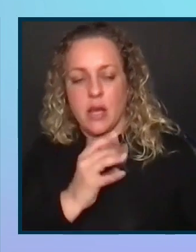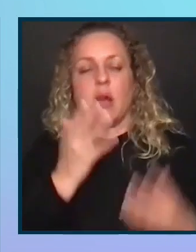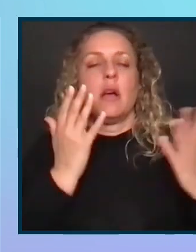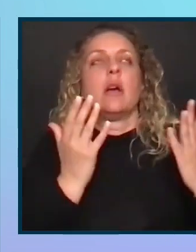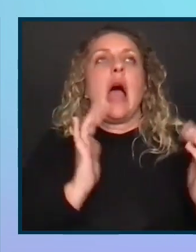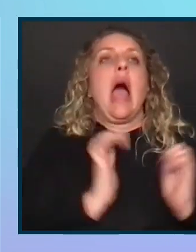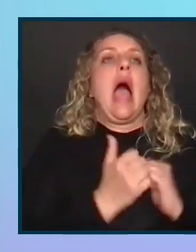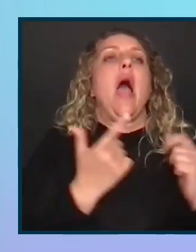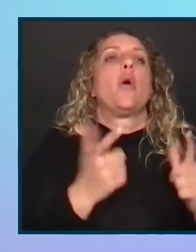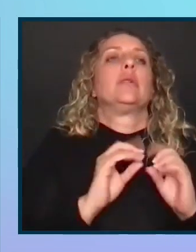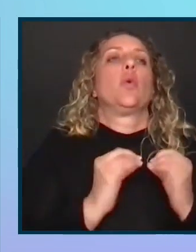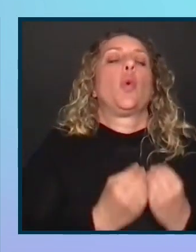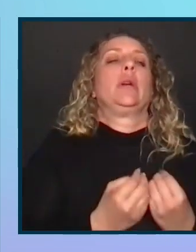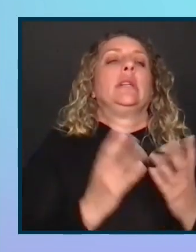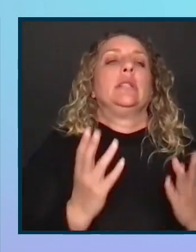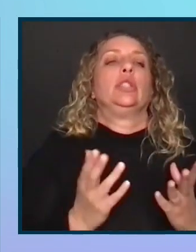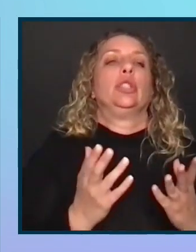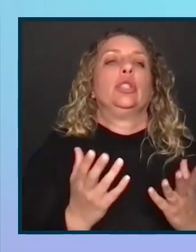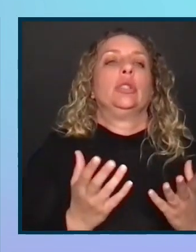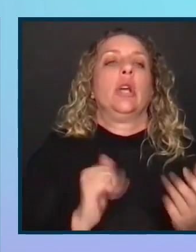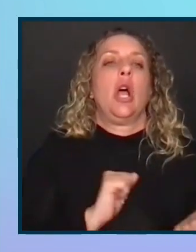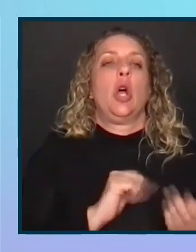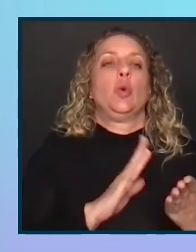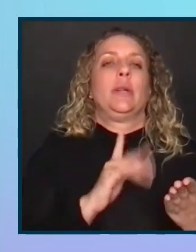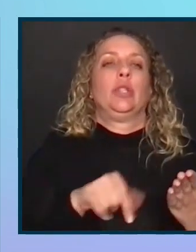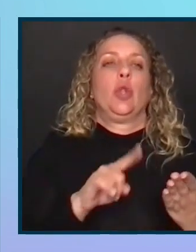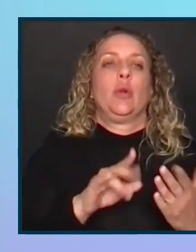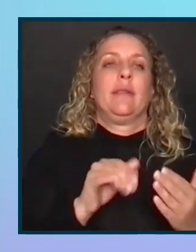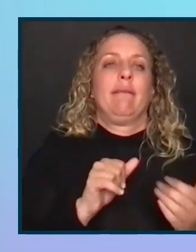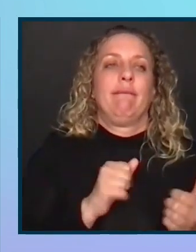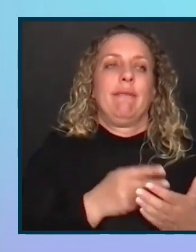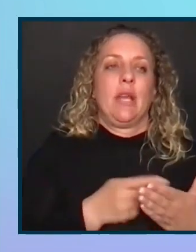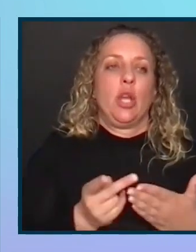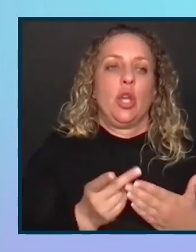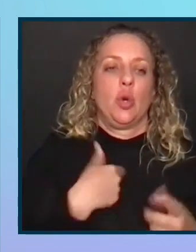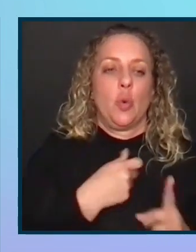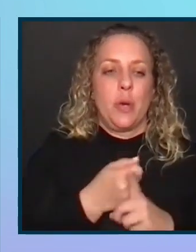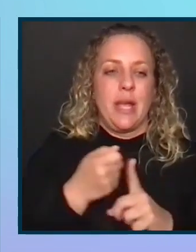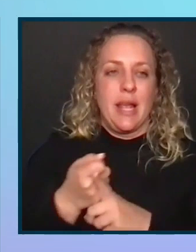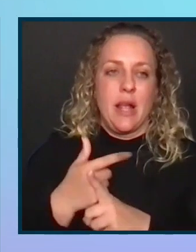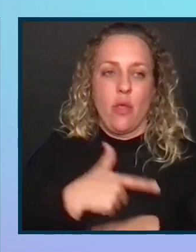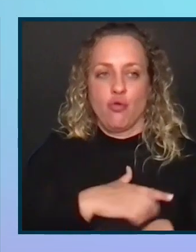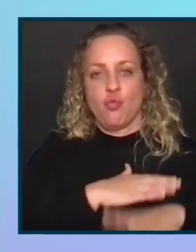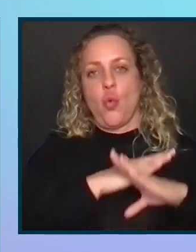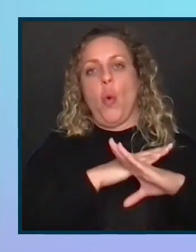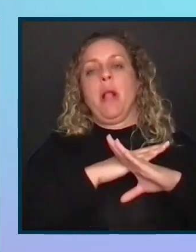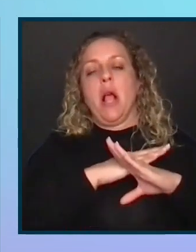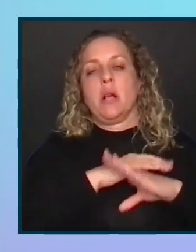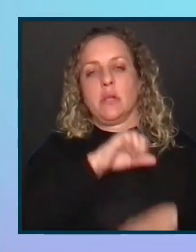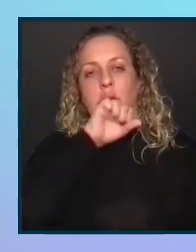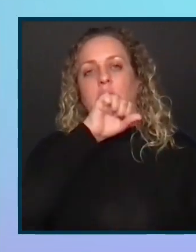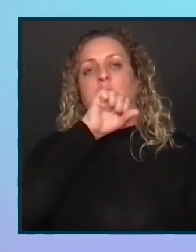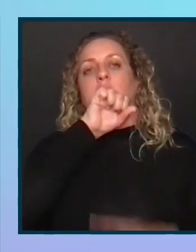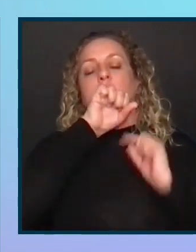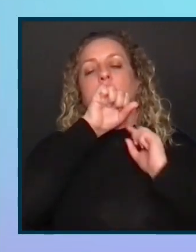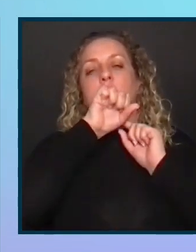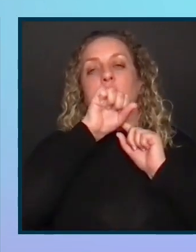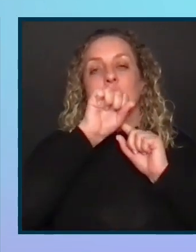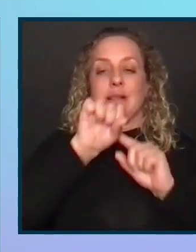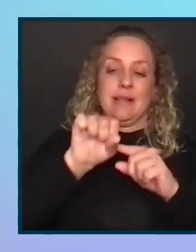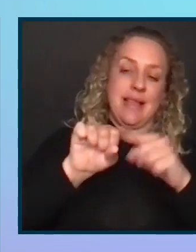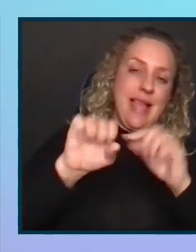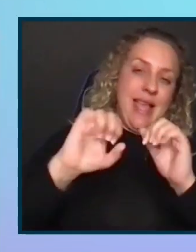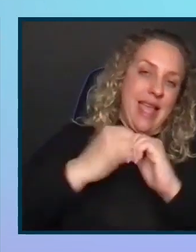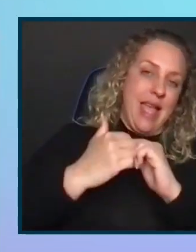okay, how is the organization addressing those failures that we're hitting, those roadblocks that we're hitting? And it really gets into